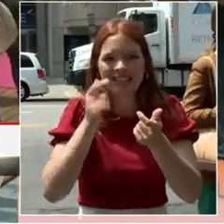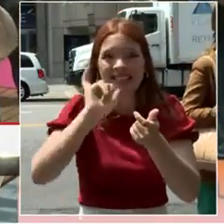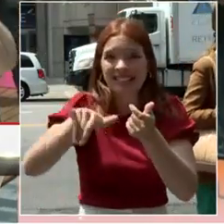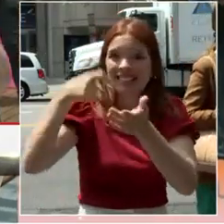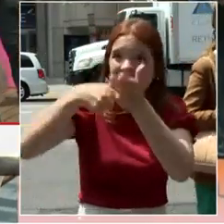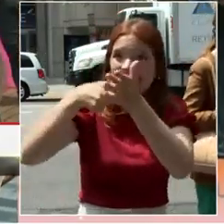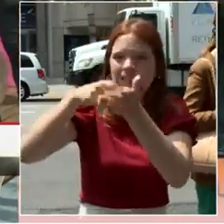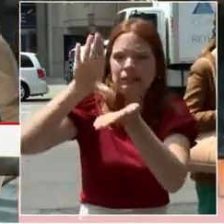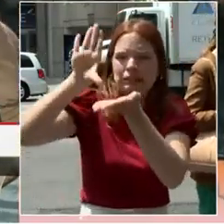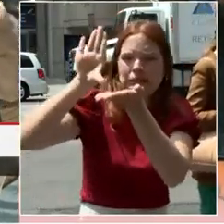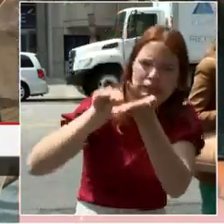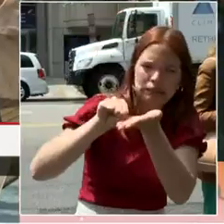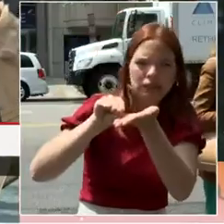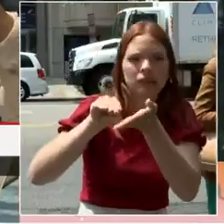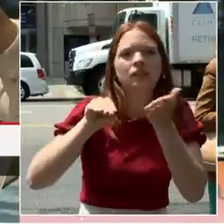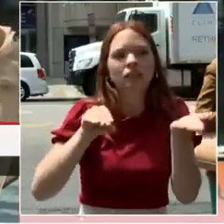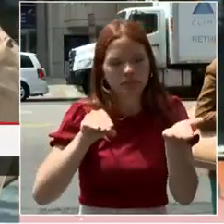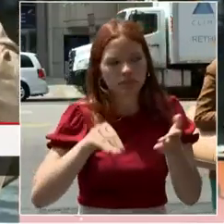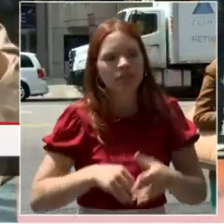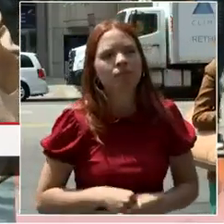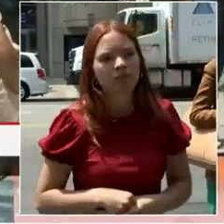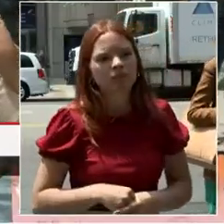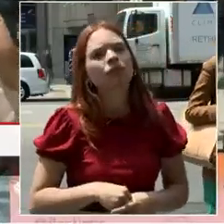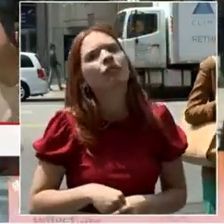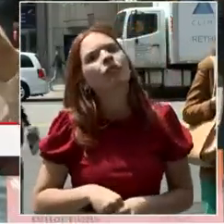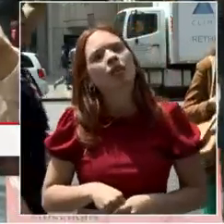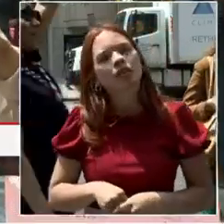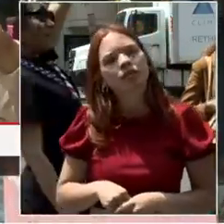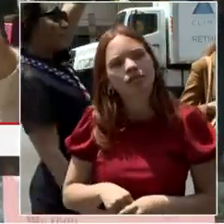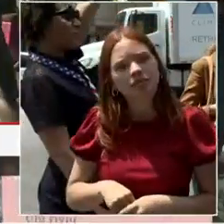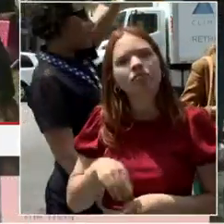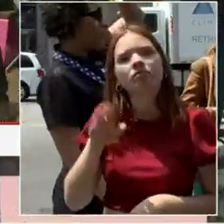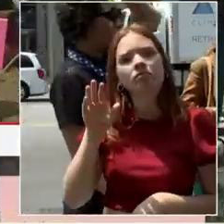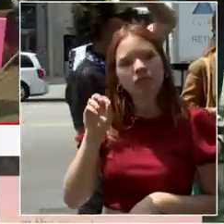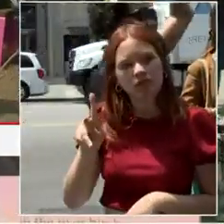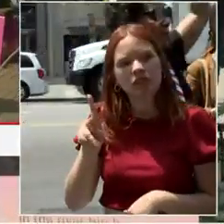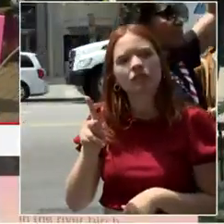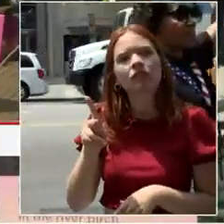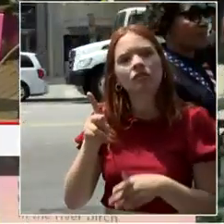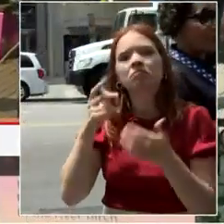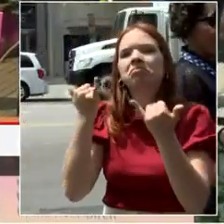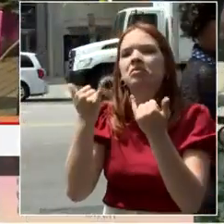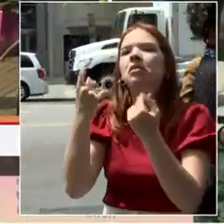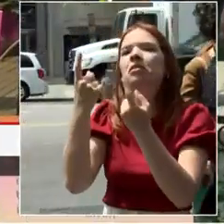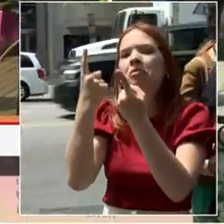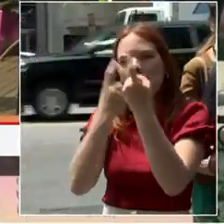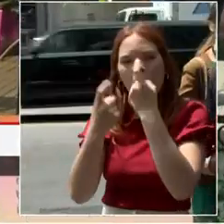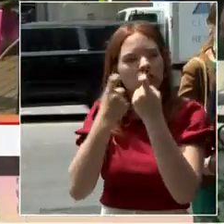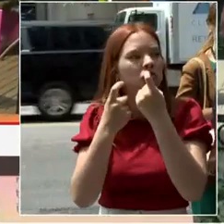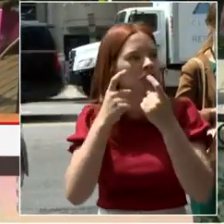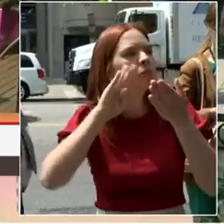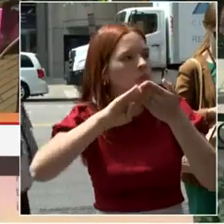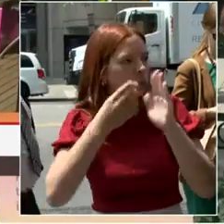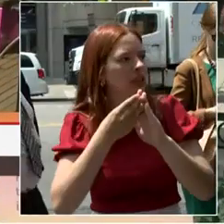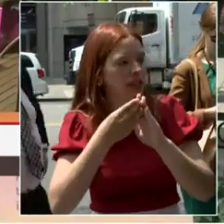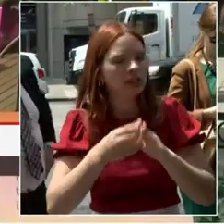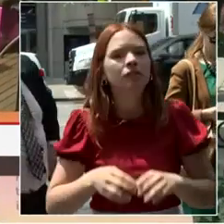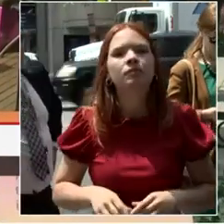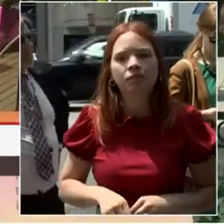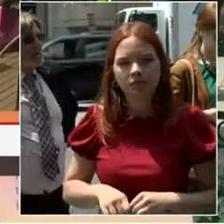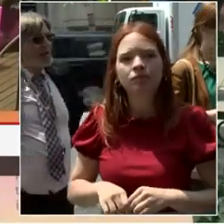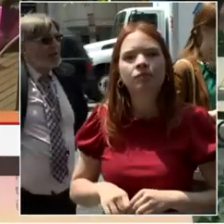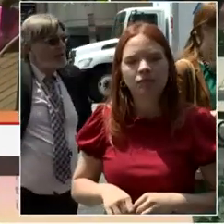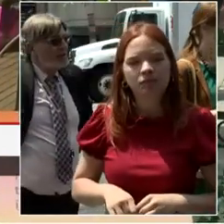of community questions. Yes, sir. Any other? One here and one here. Okay. You got it. Yes, sir. Some of us are